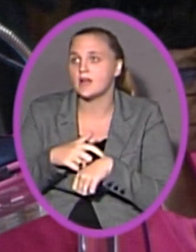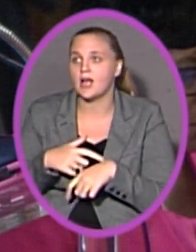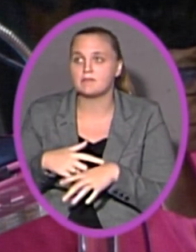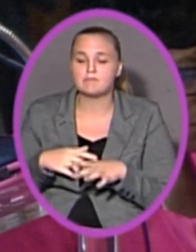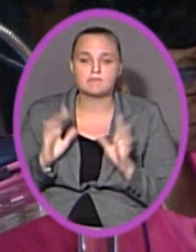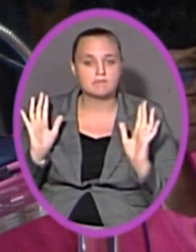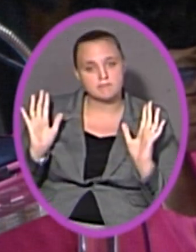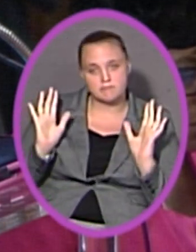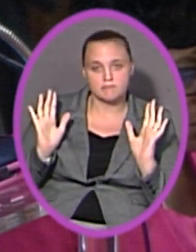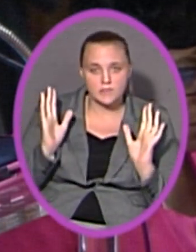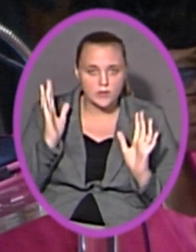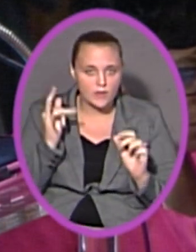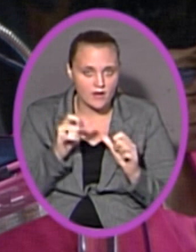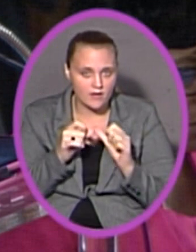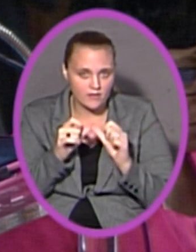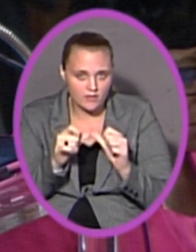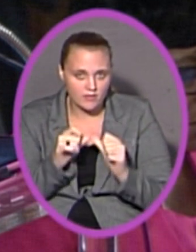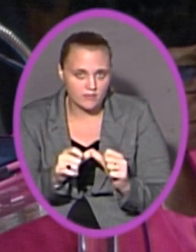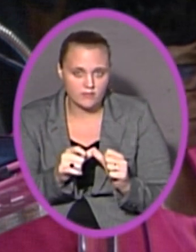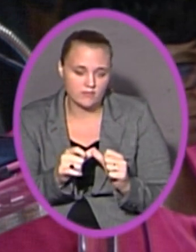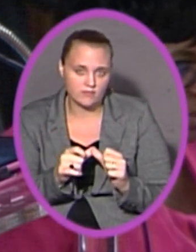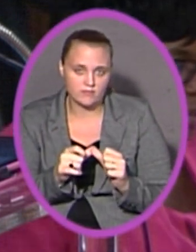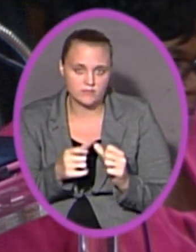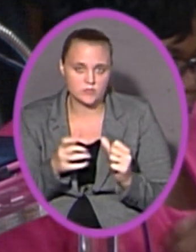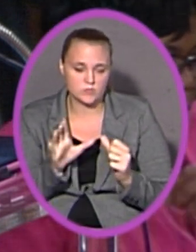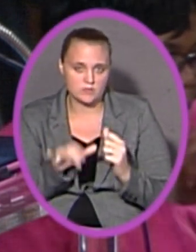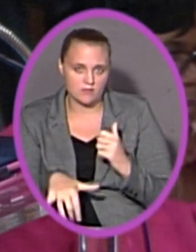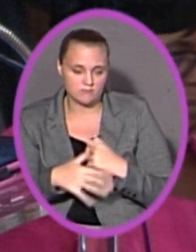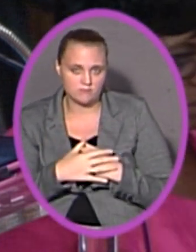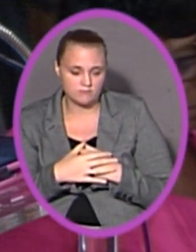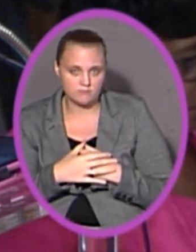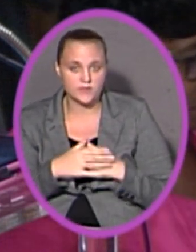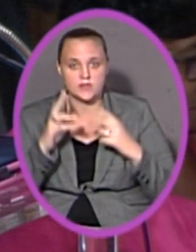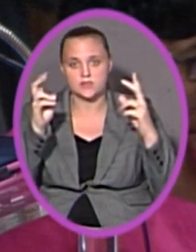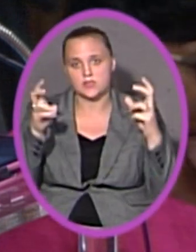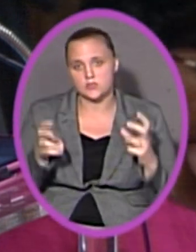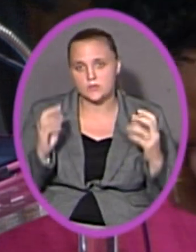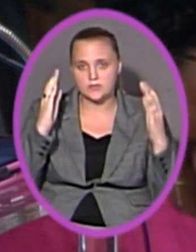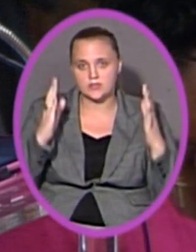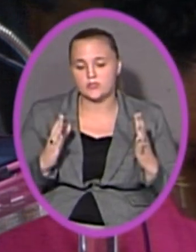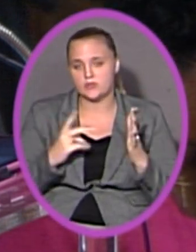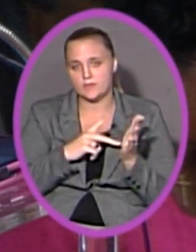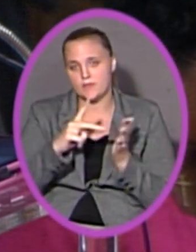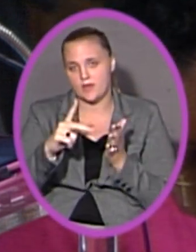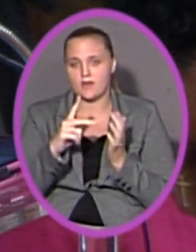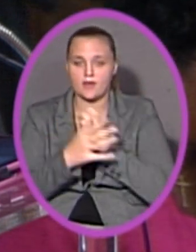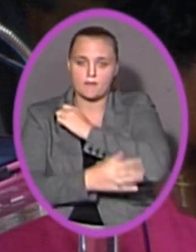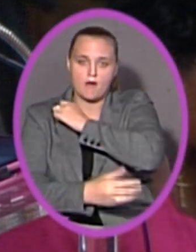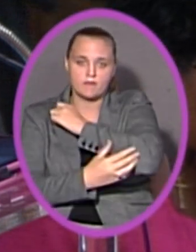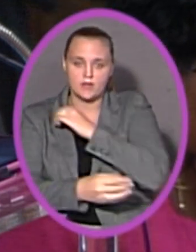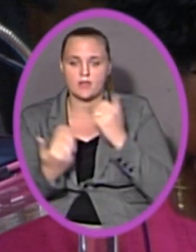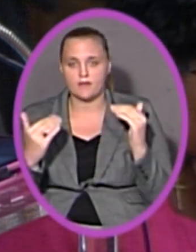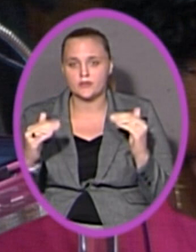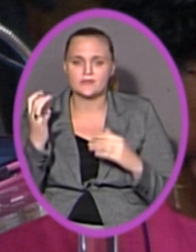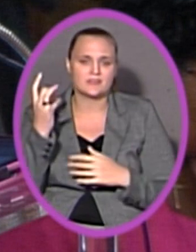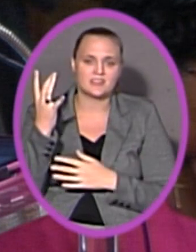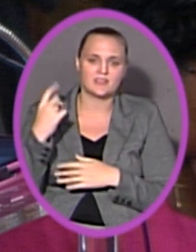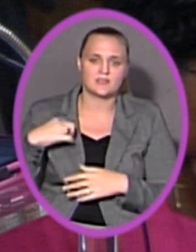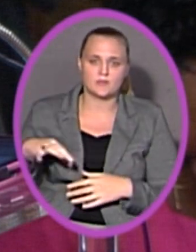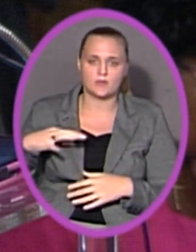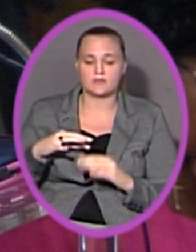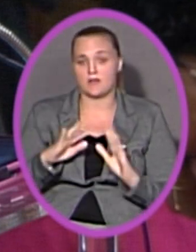practice allowed to continue? These issues, teacher pay at poverty levels, ridiculous bonuses offered that are clearly